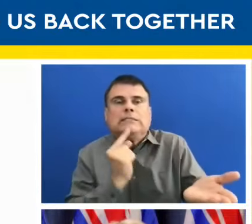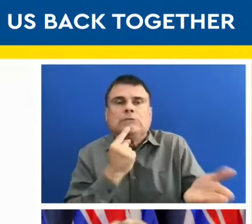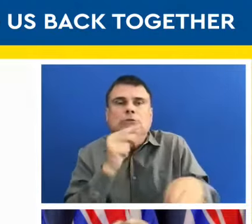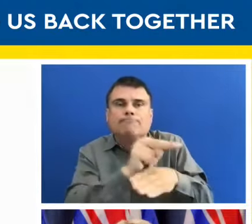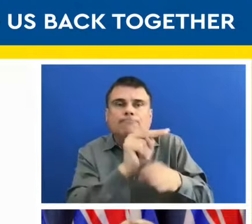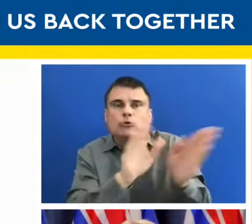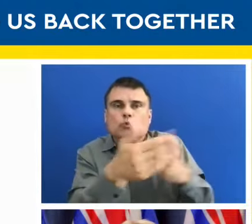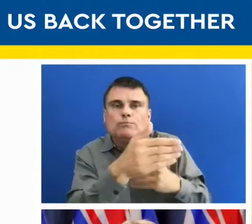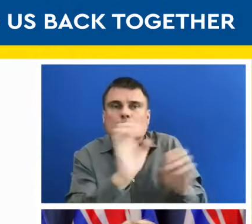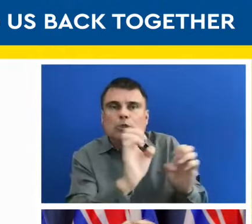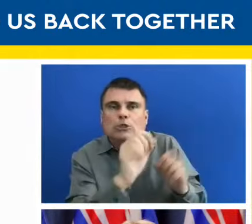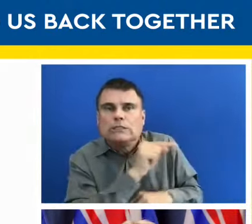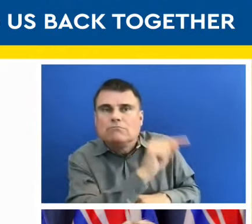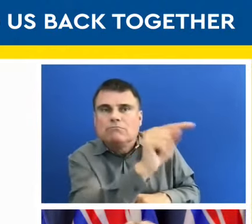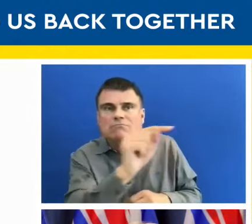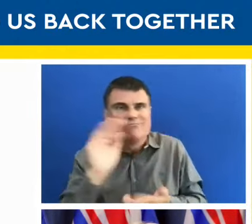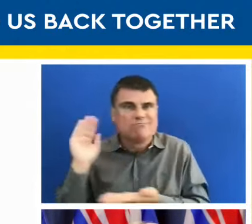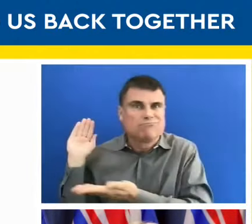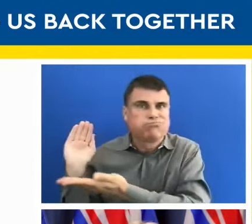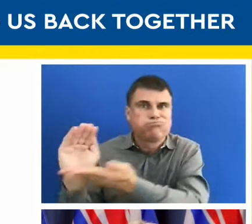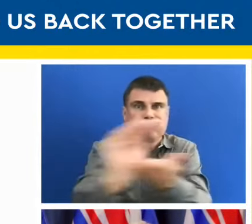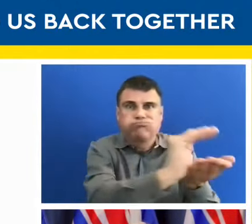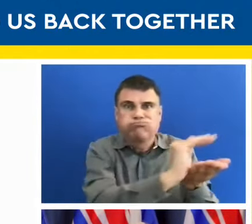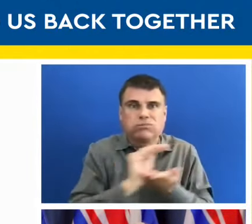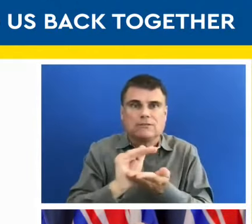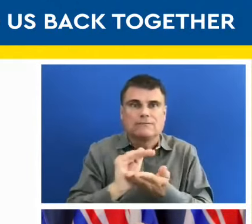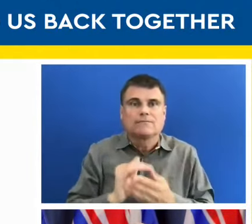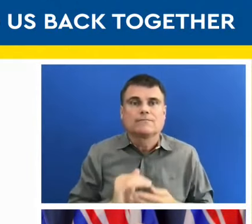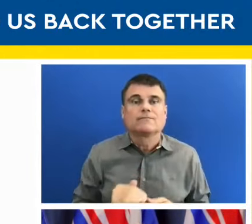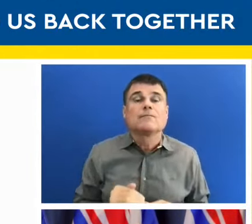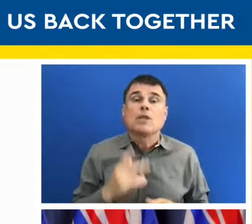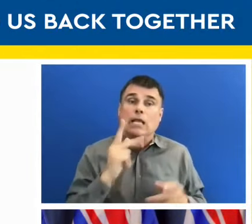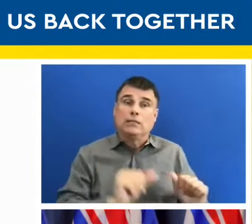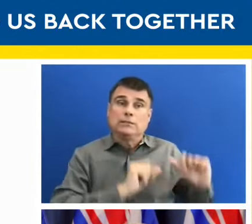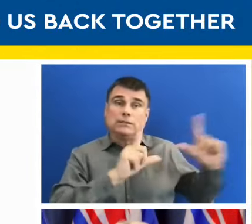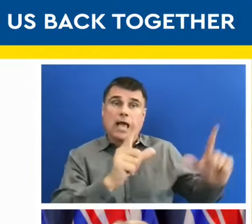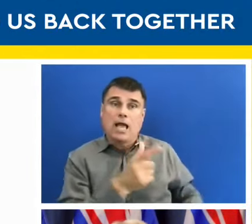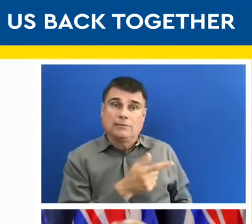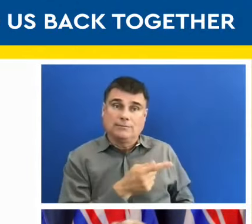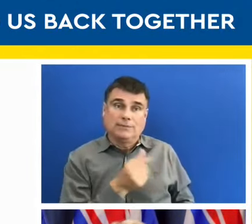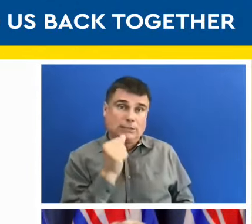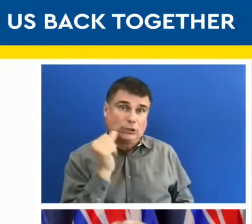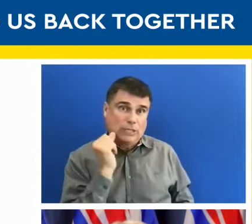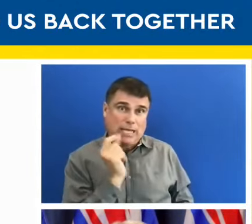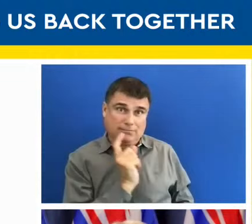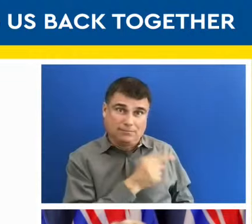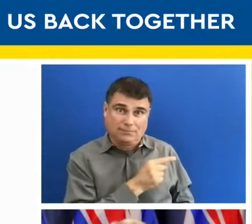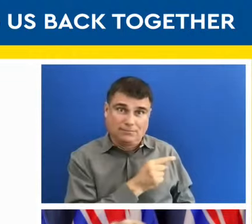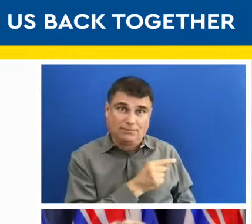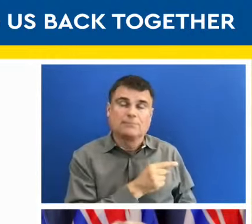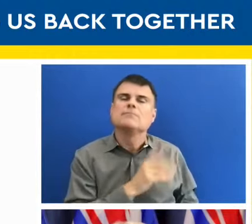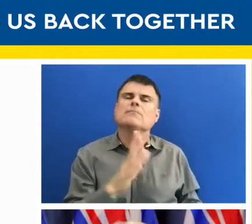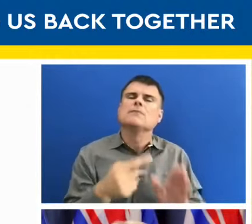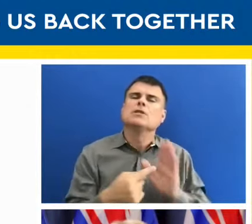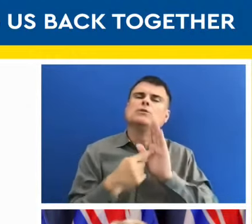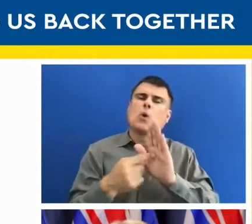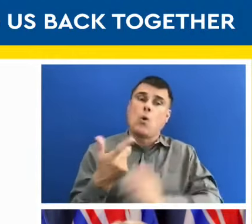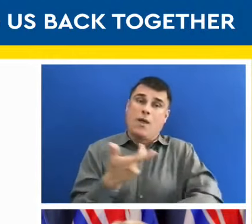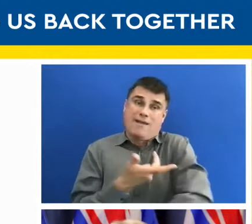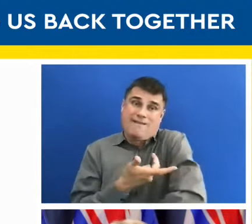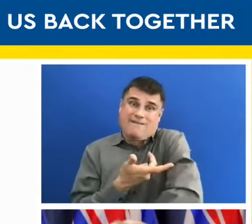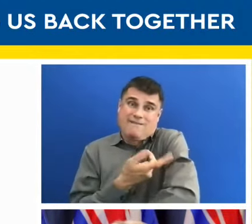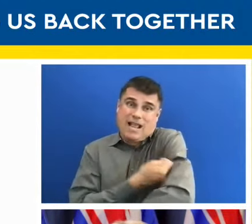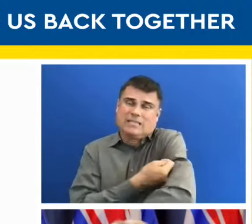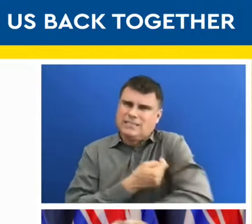slide yesterday when we talked about the data that allows us to take these next steps. And it really shows that vaccination, these safe